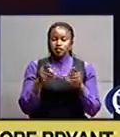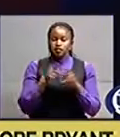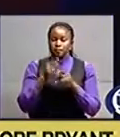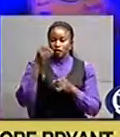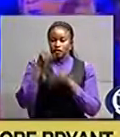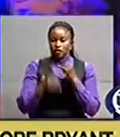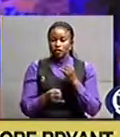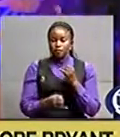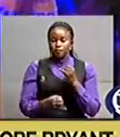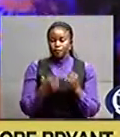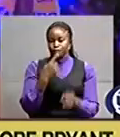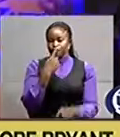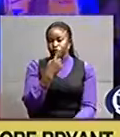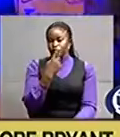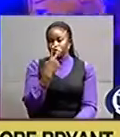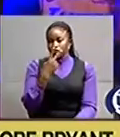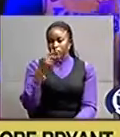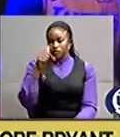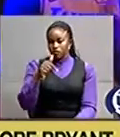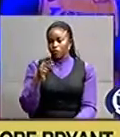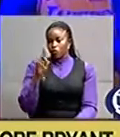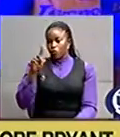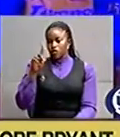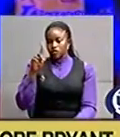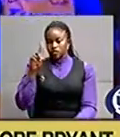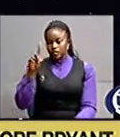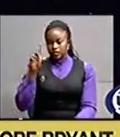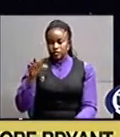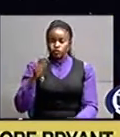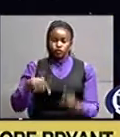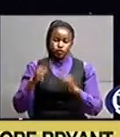the 127 119 victory